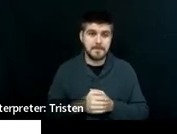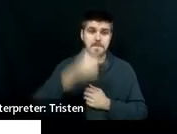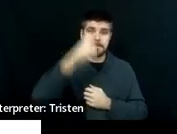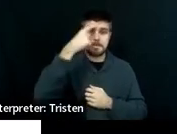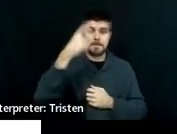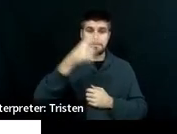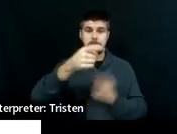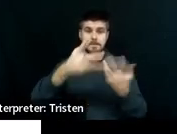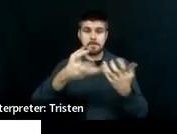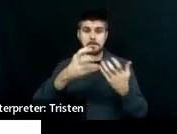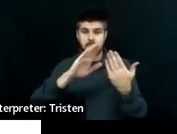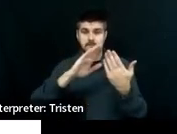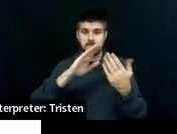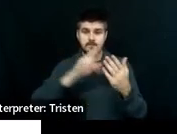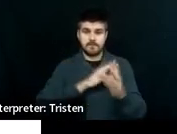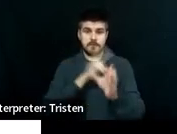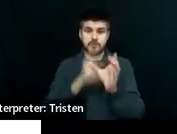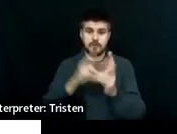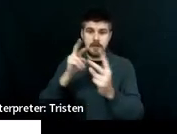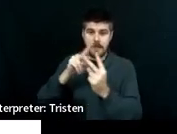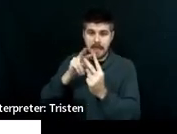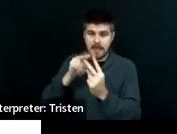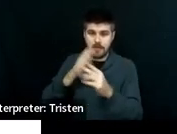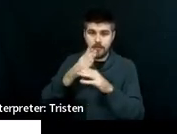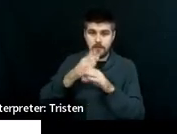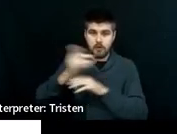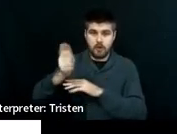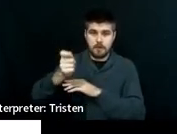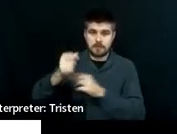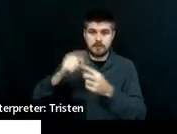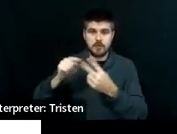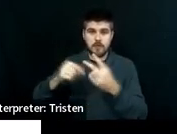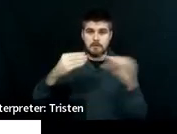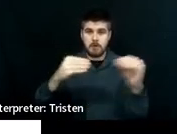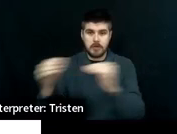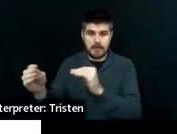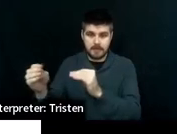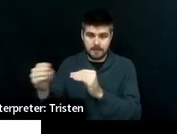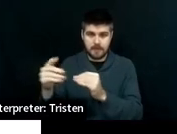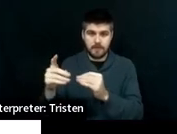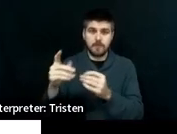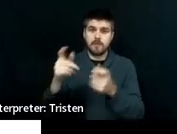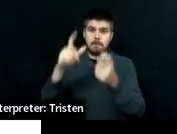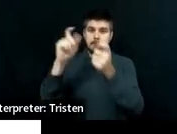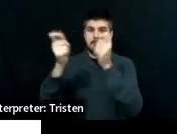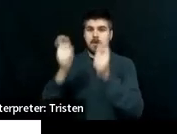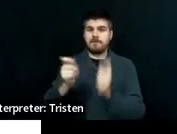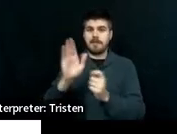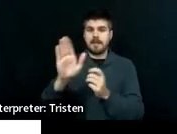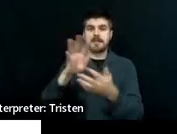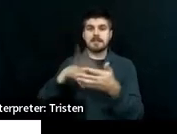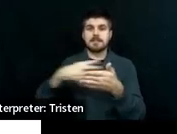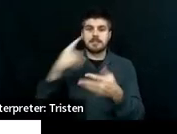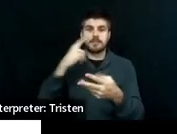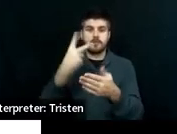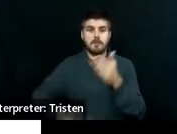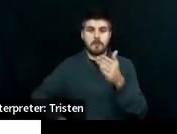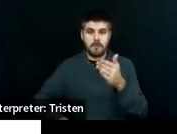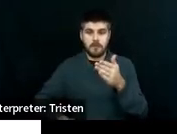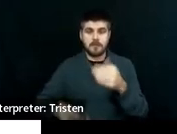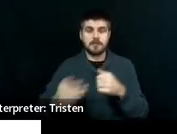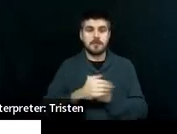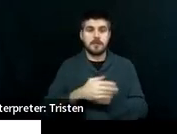be in marketing or carpentry, we tailored his electives to be towards those. So he's doing intro to business, carpentry one,